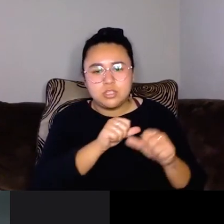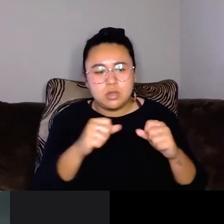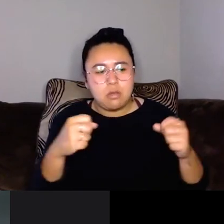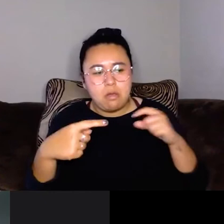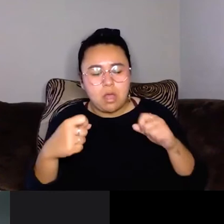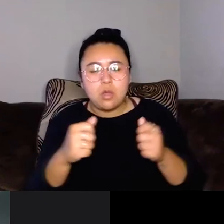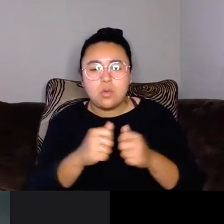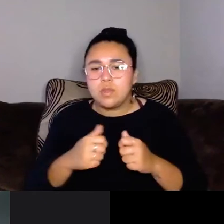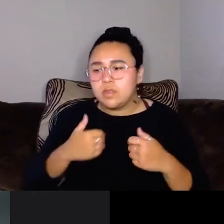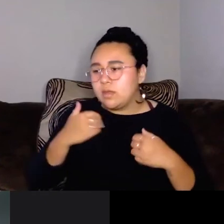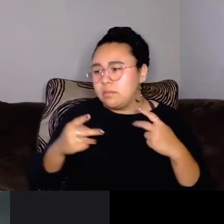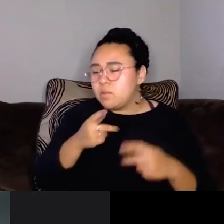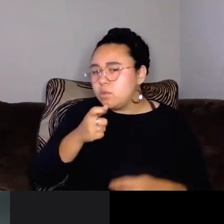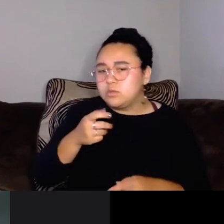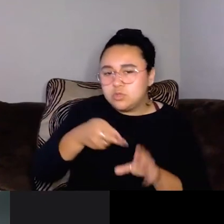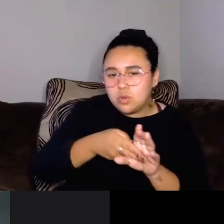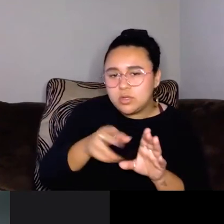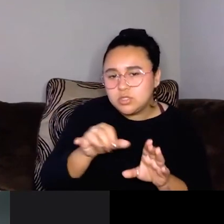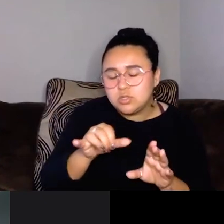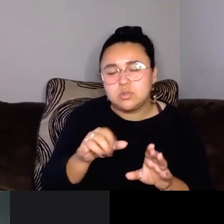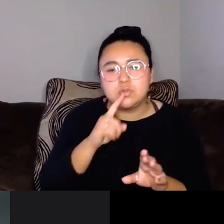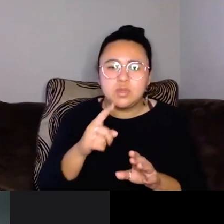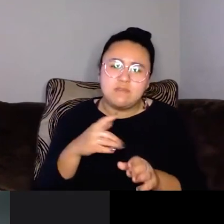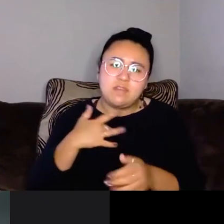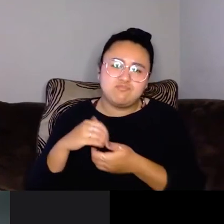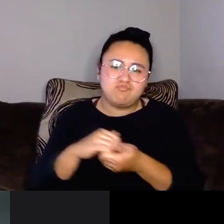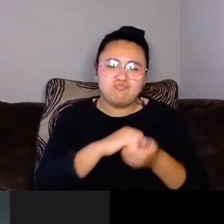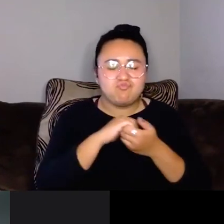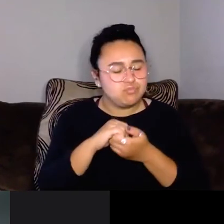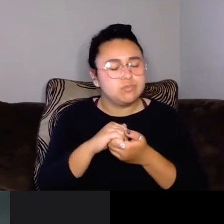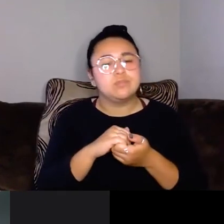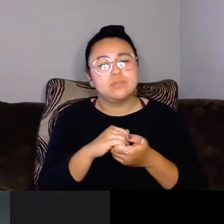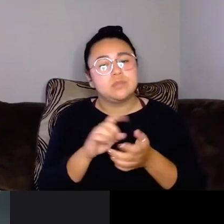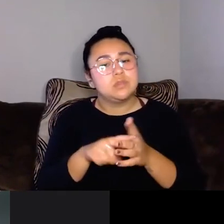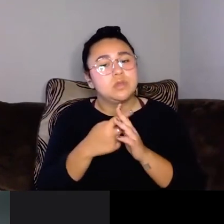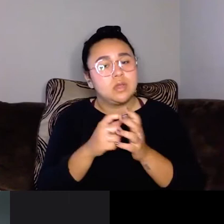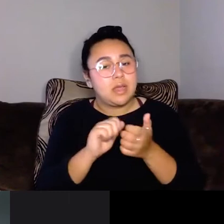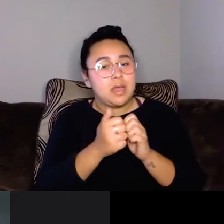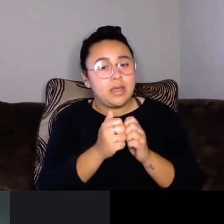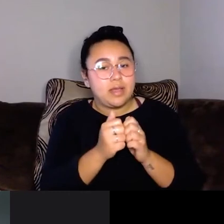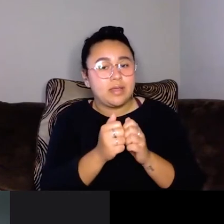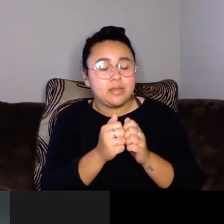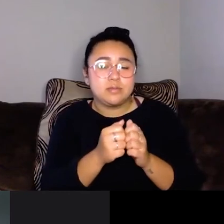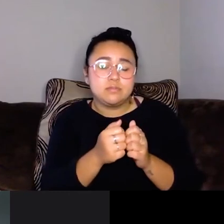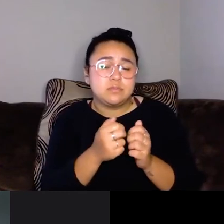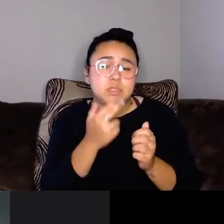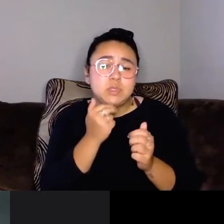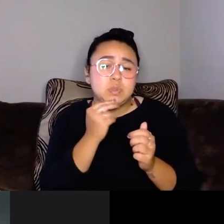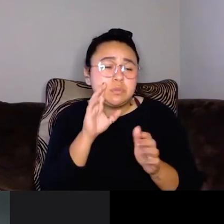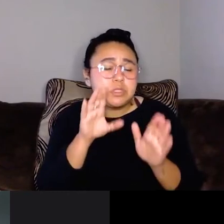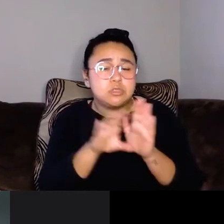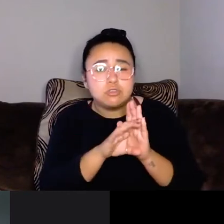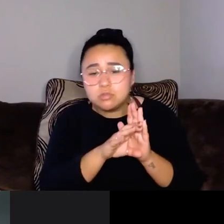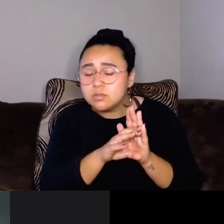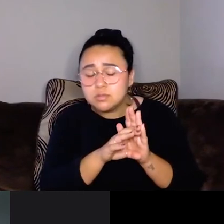younger folks that come in there too. It's a lot of camaraderie, but it all just started from these little graphics, you know, and it's really